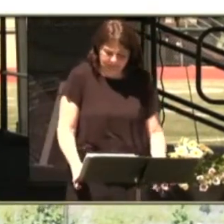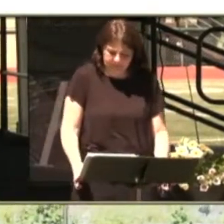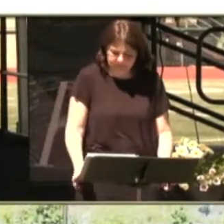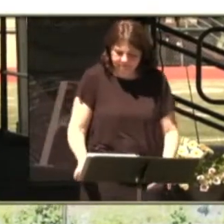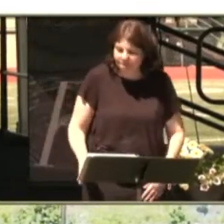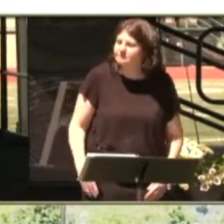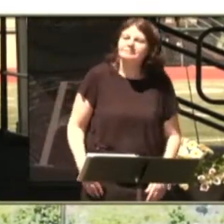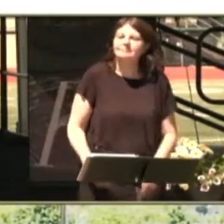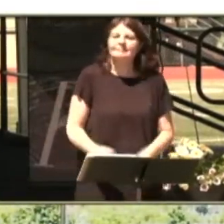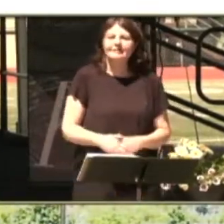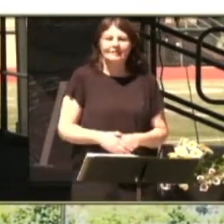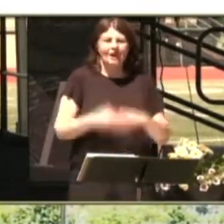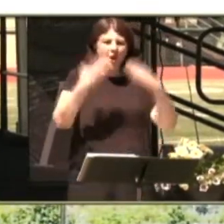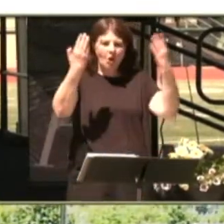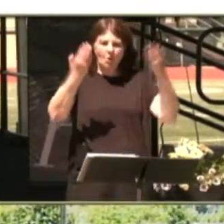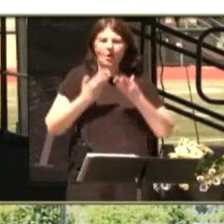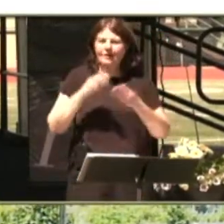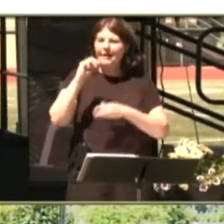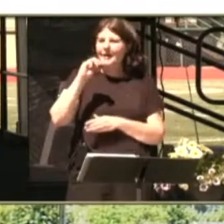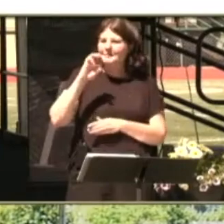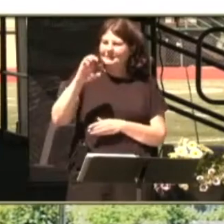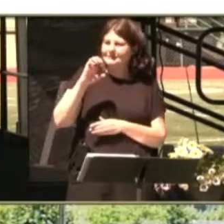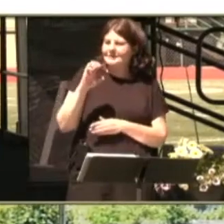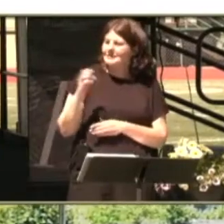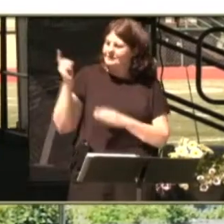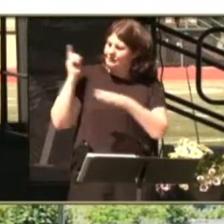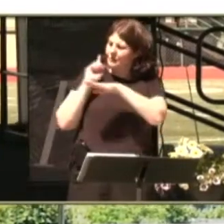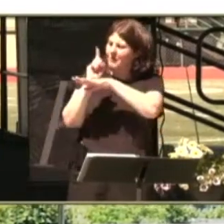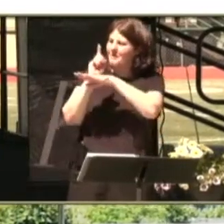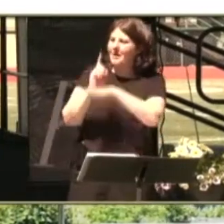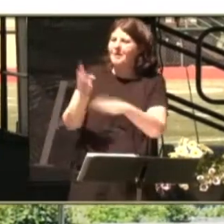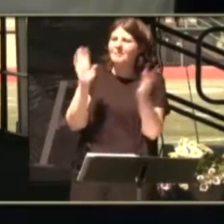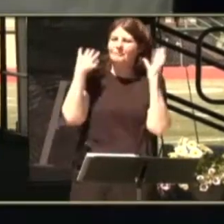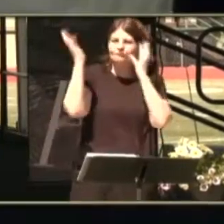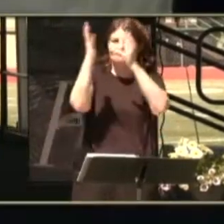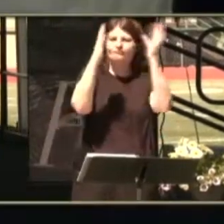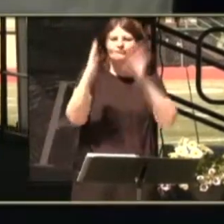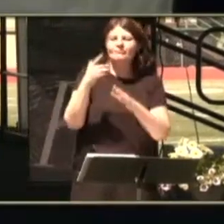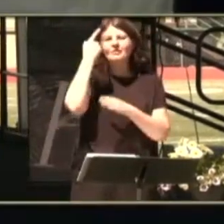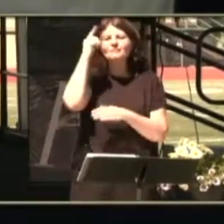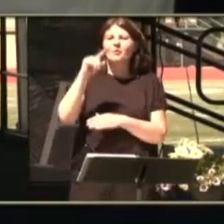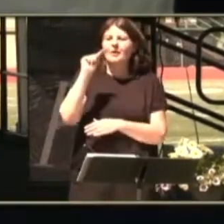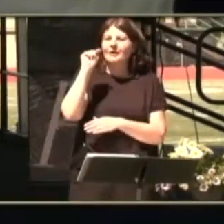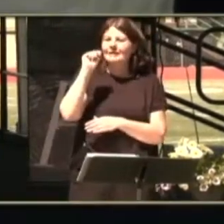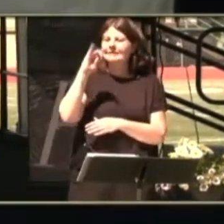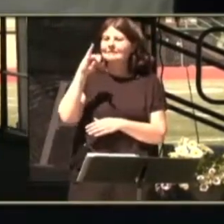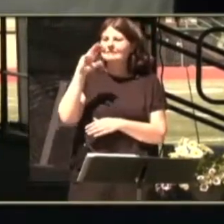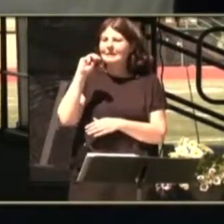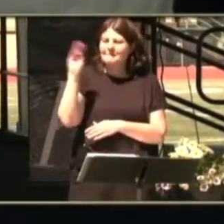I would like to welcome our Master of Ceremonies to the podium. Please give a round of applause for Timothy Batarce.